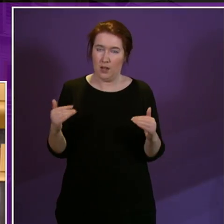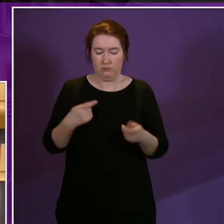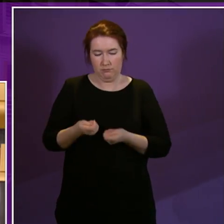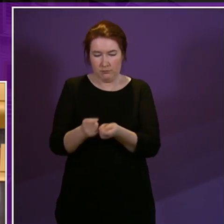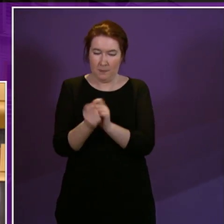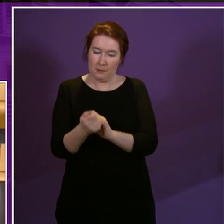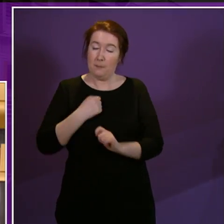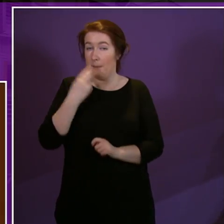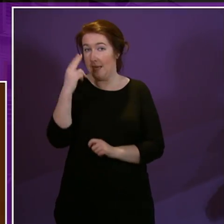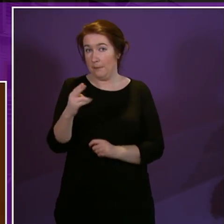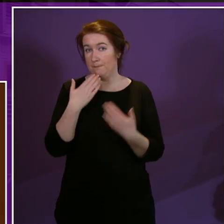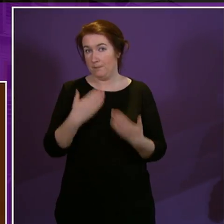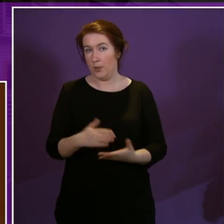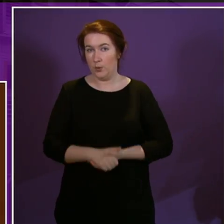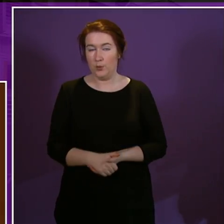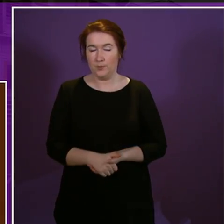my name. Thank you.